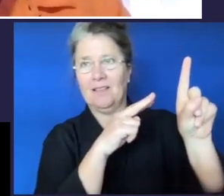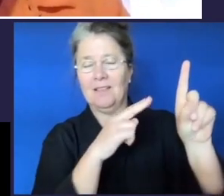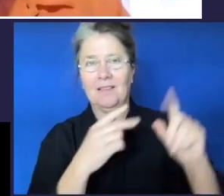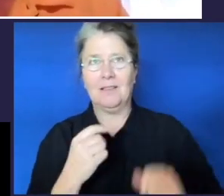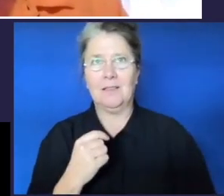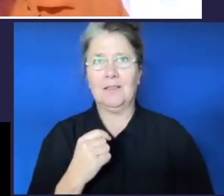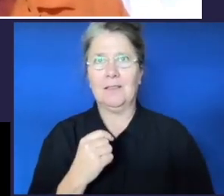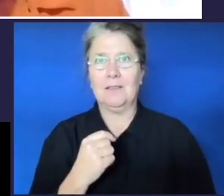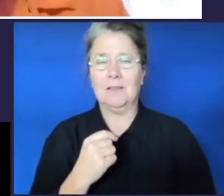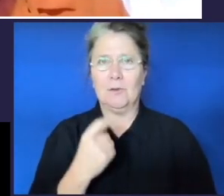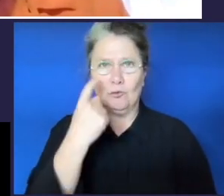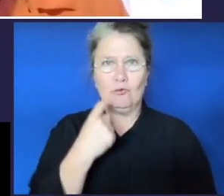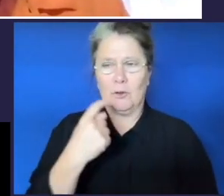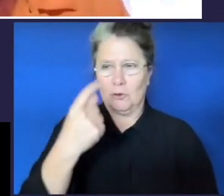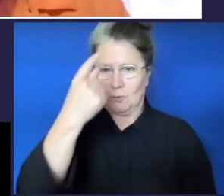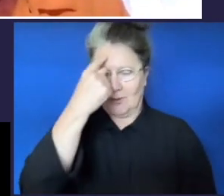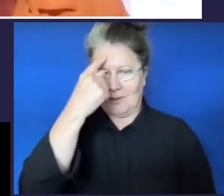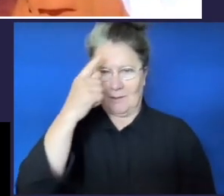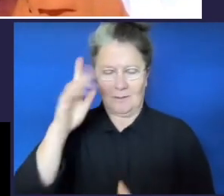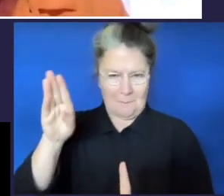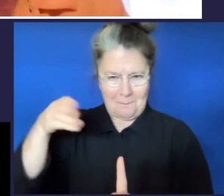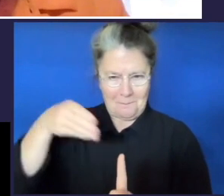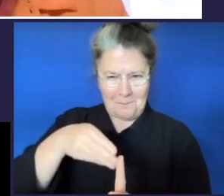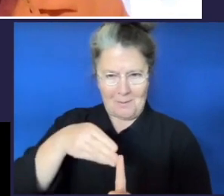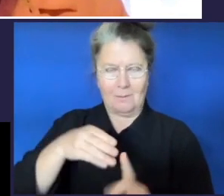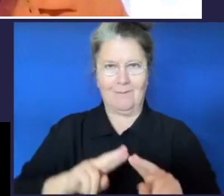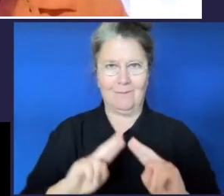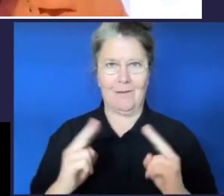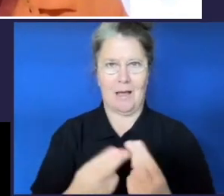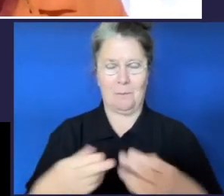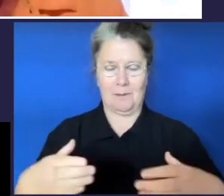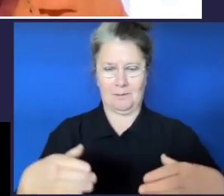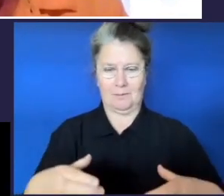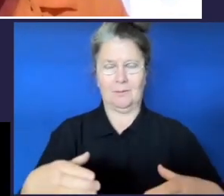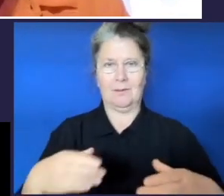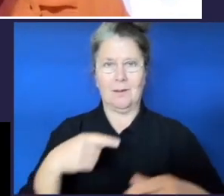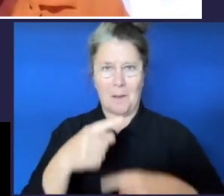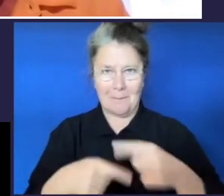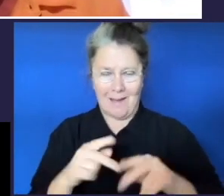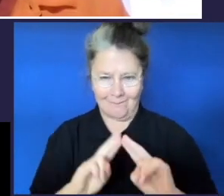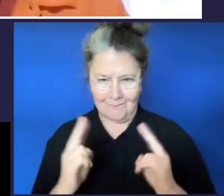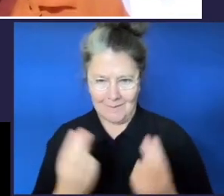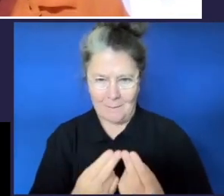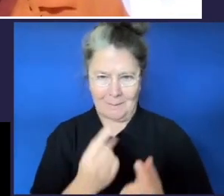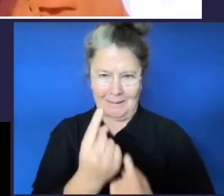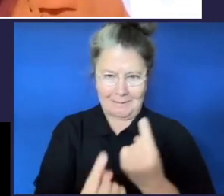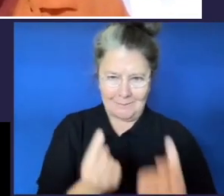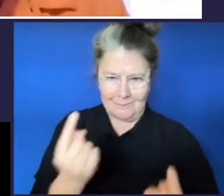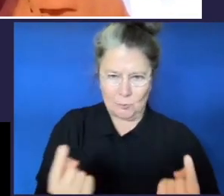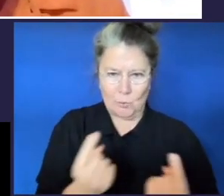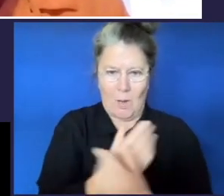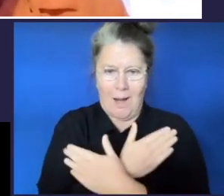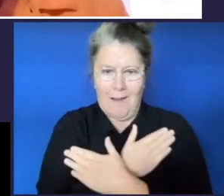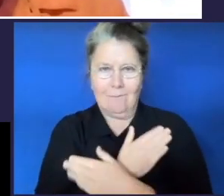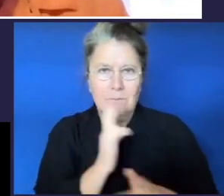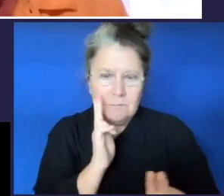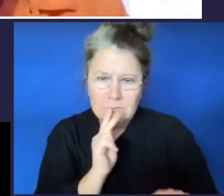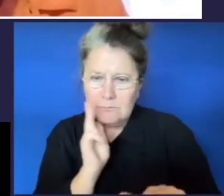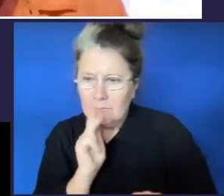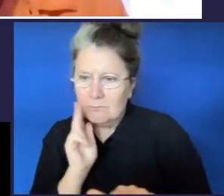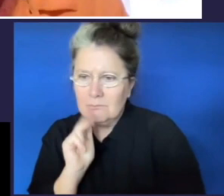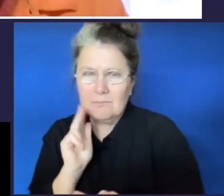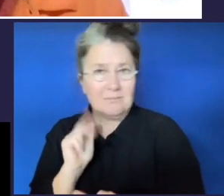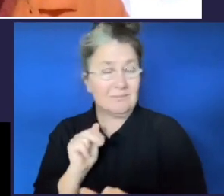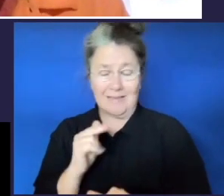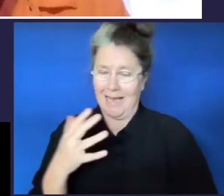back to back to families it's all it's all about families and individuals and that love and nurture we've got to get back to love and nurture